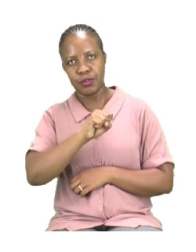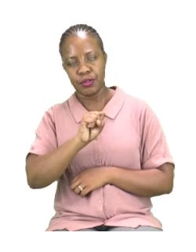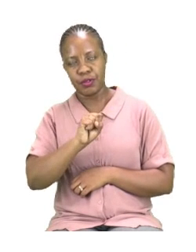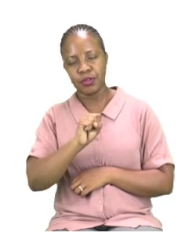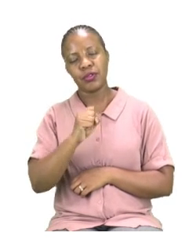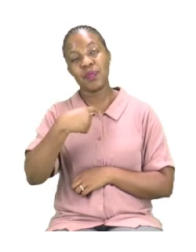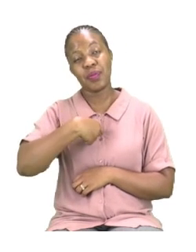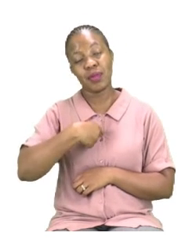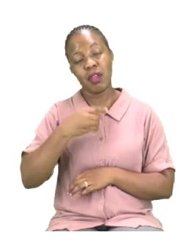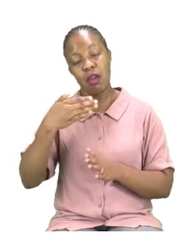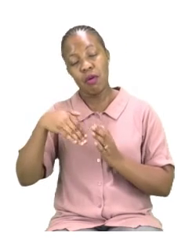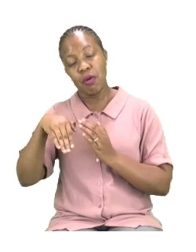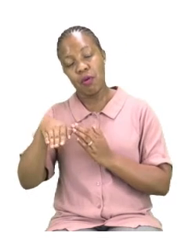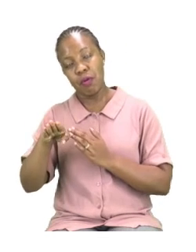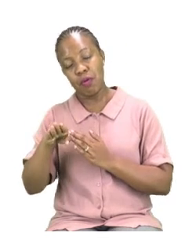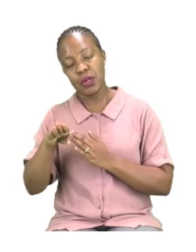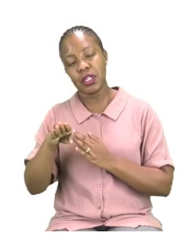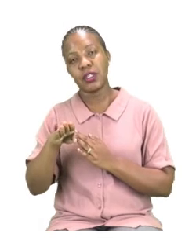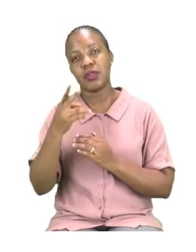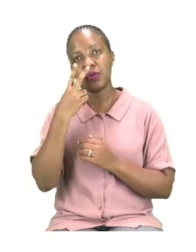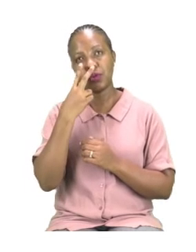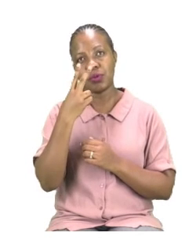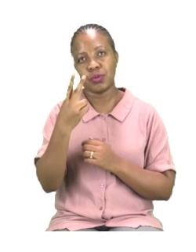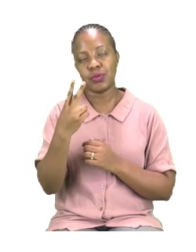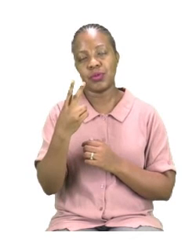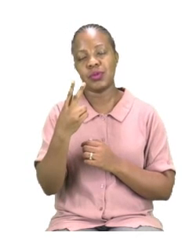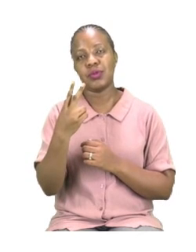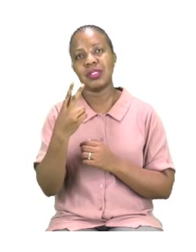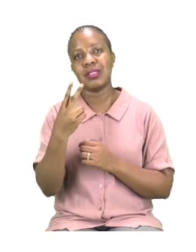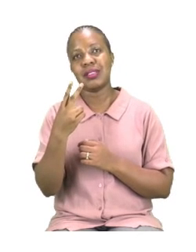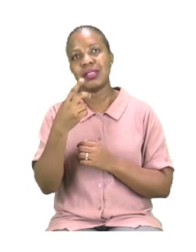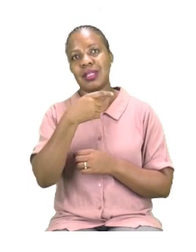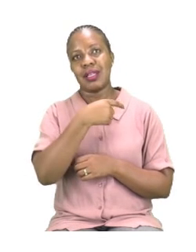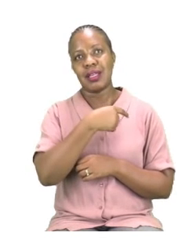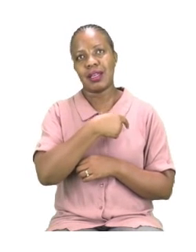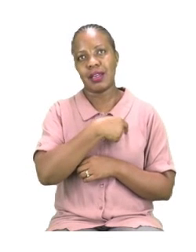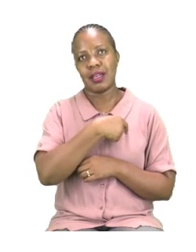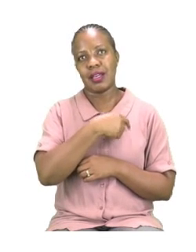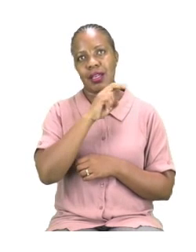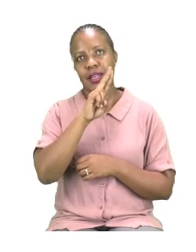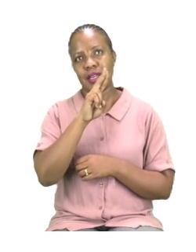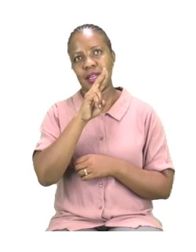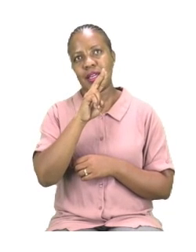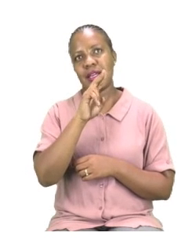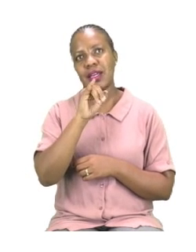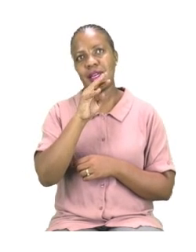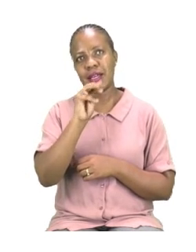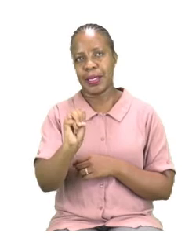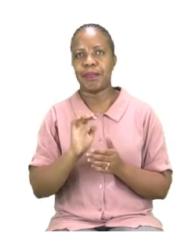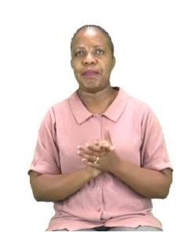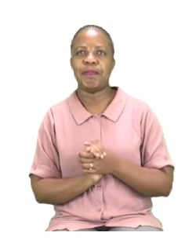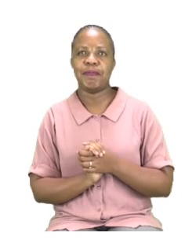see him. That sounds correct. So, for number one, we are going to use the